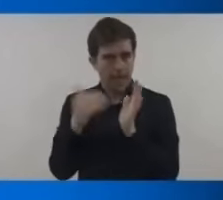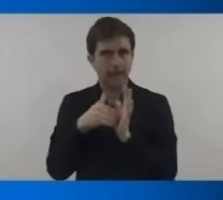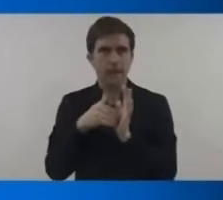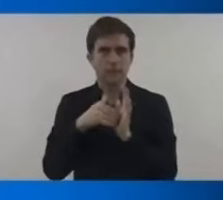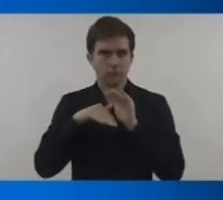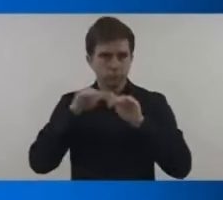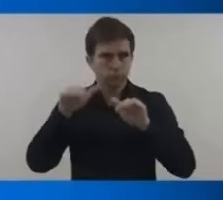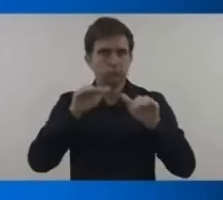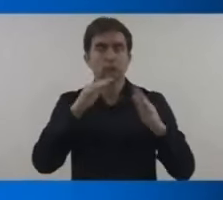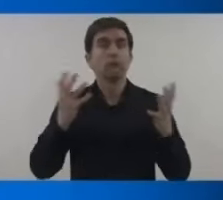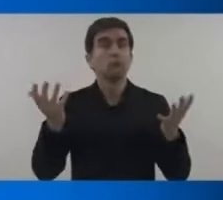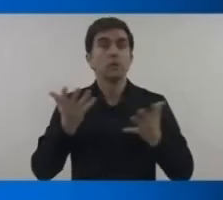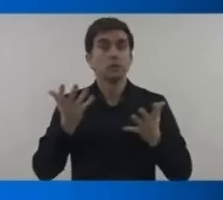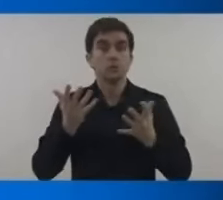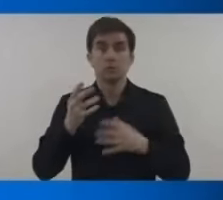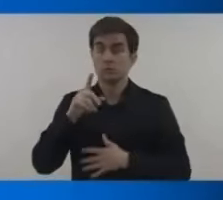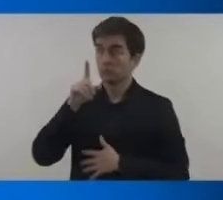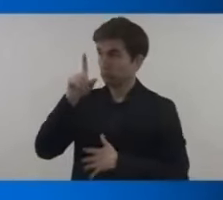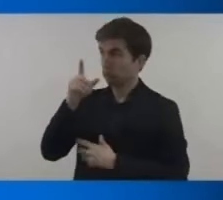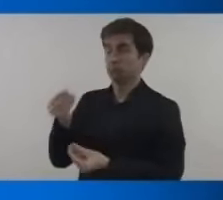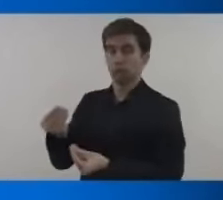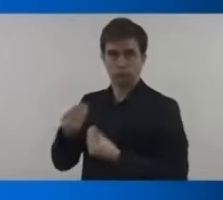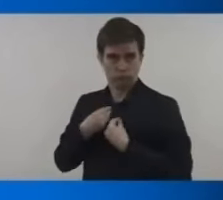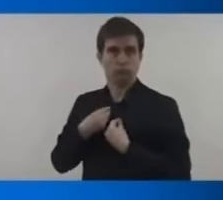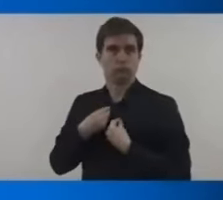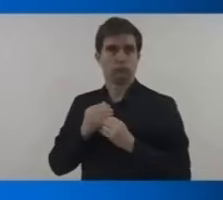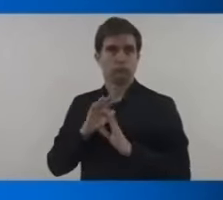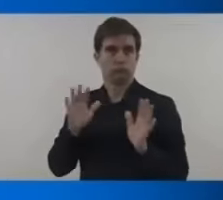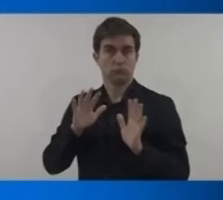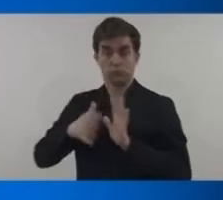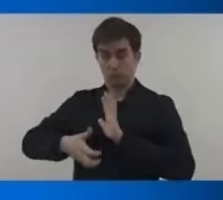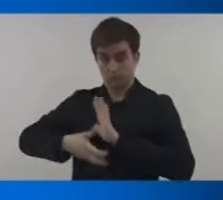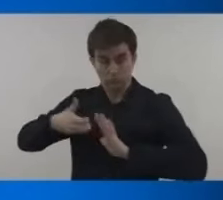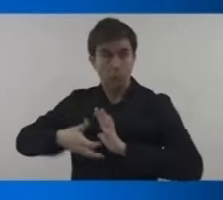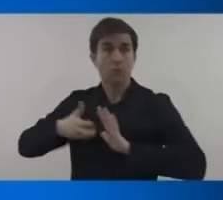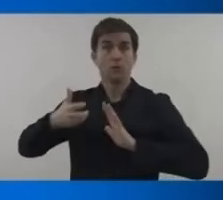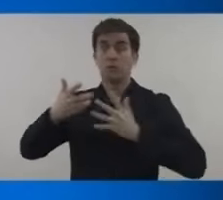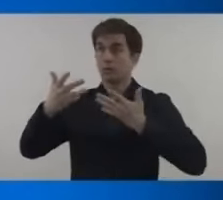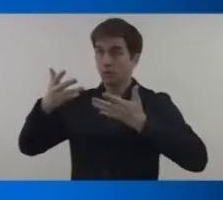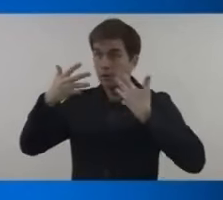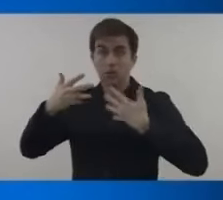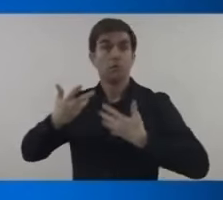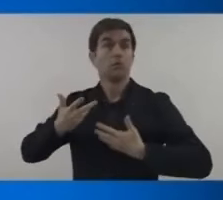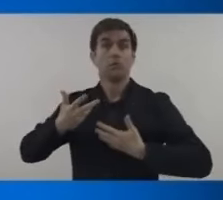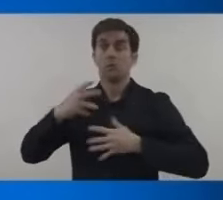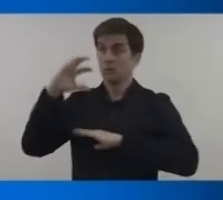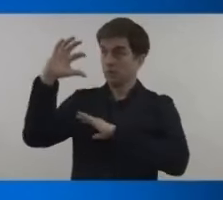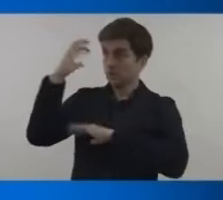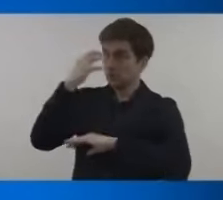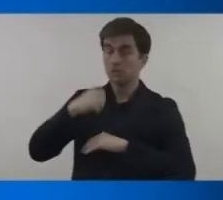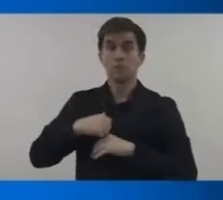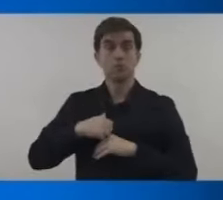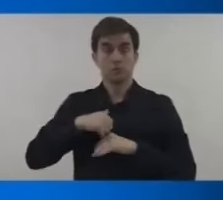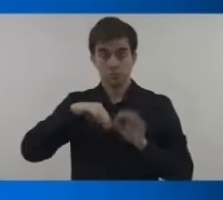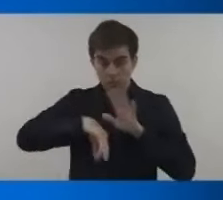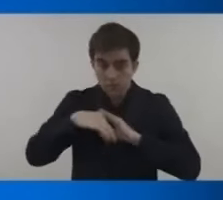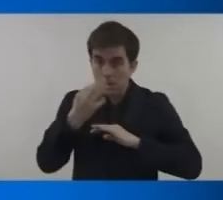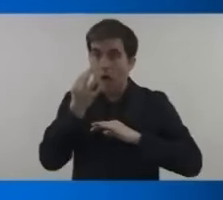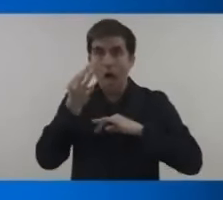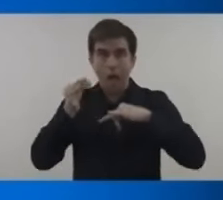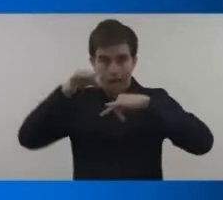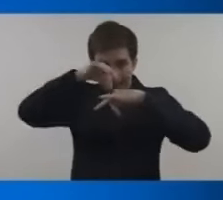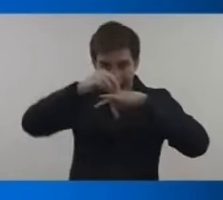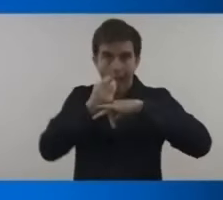negotiations is climate finance which is rich nations trying to help poor countries pay for transitioning their economies away from fossil